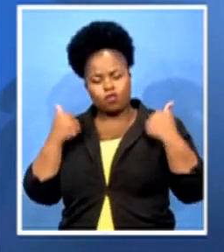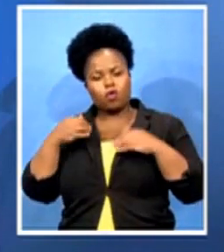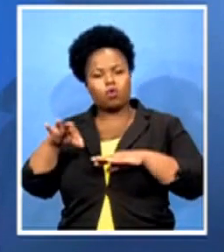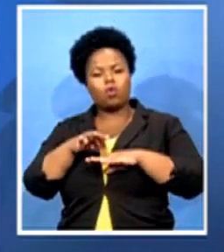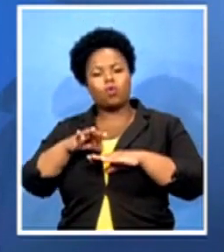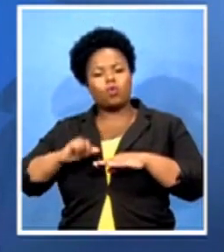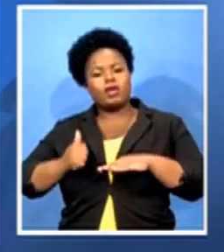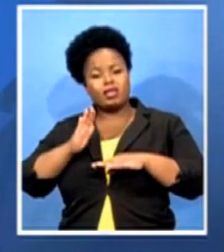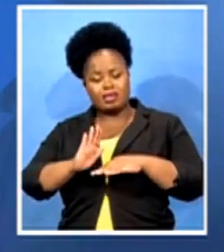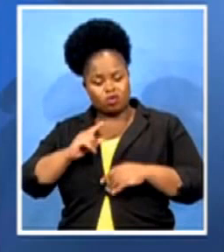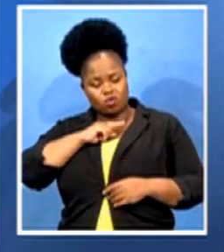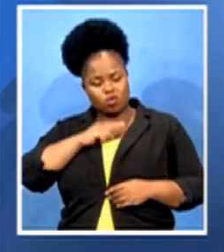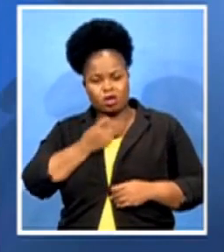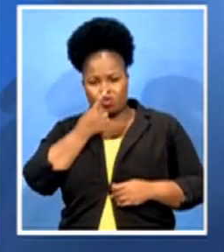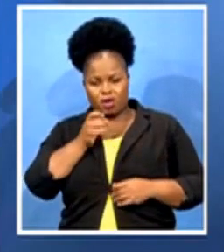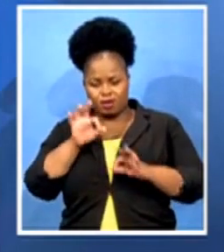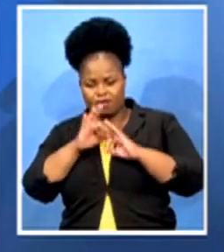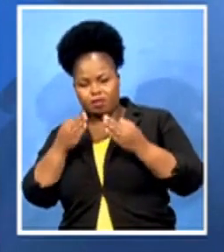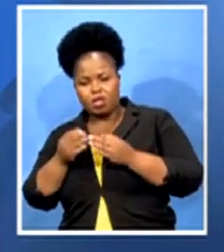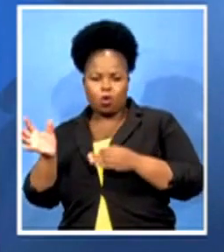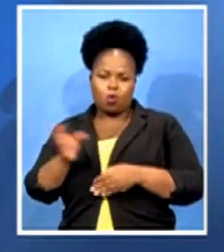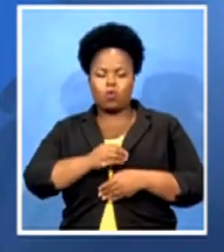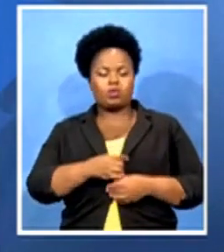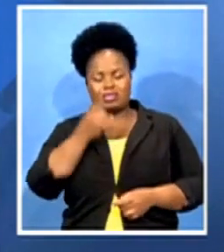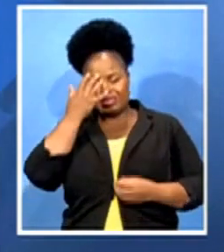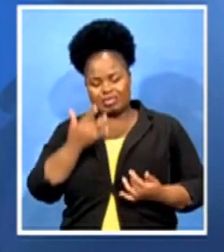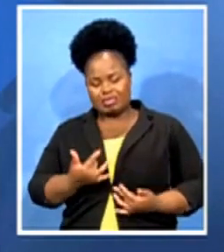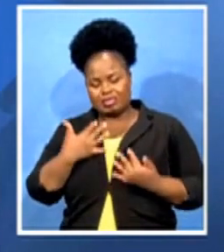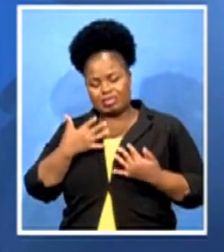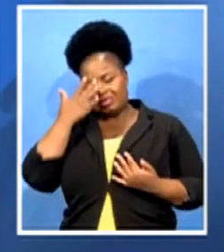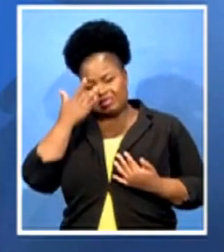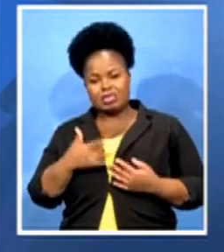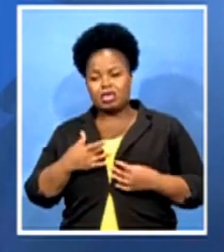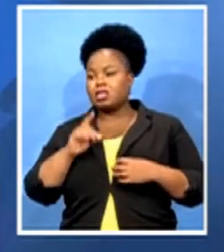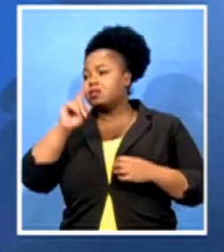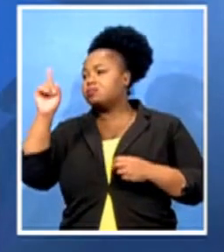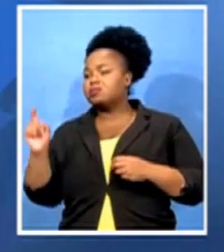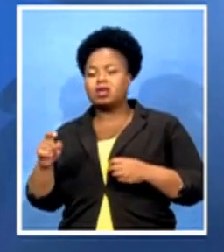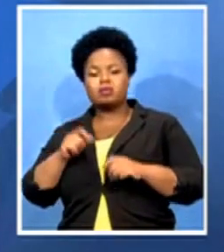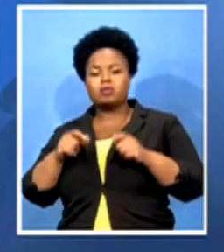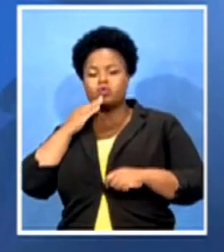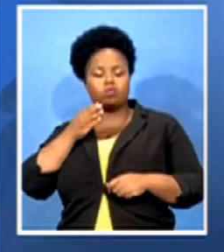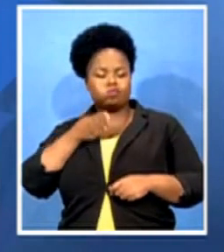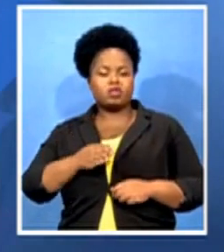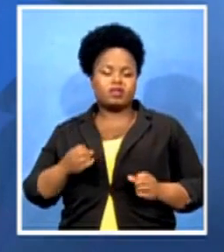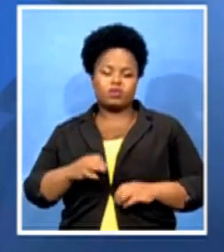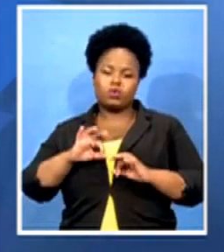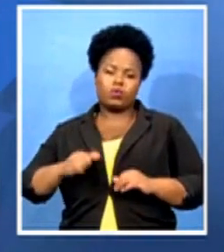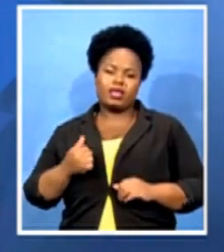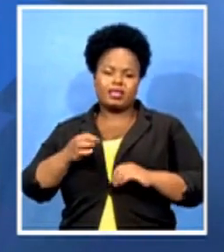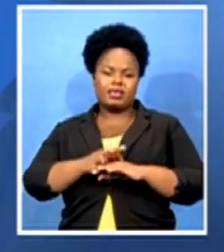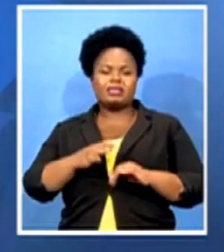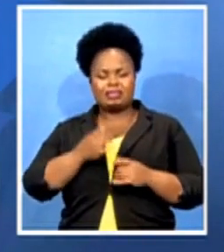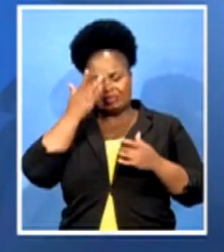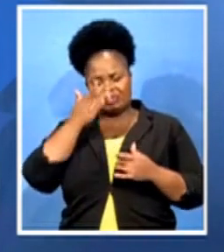family, all of them being infected and having others being sick from that particular wedding. We can stop these social